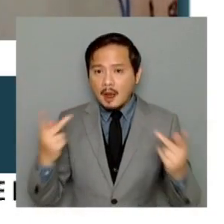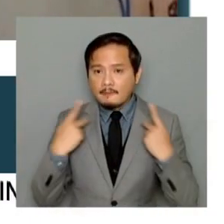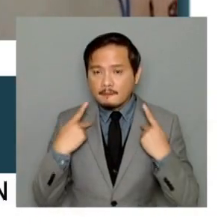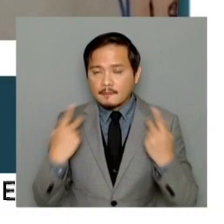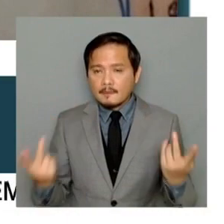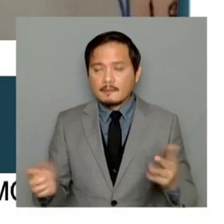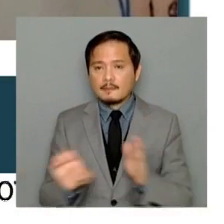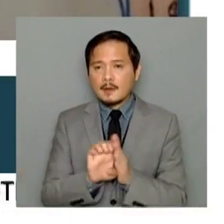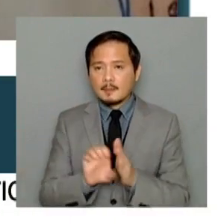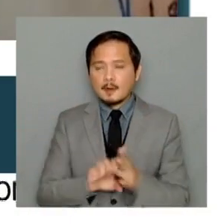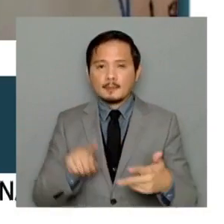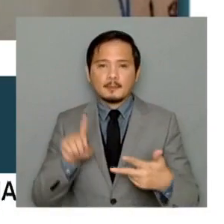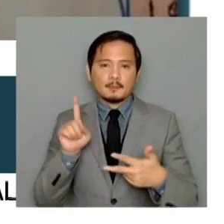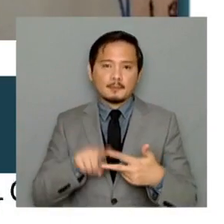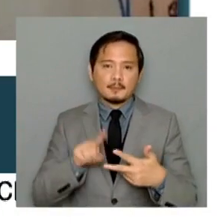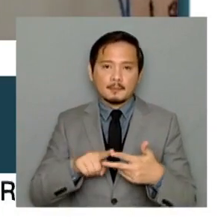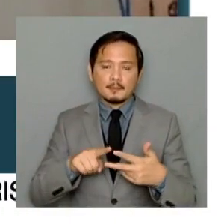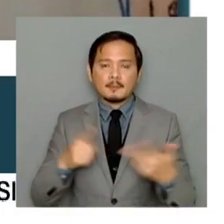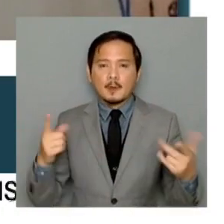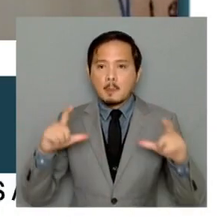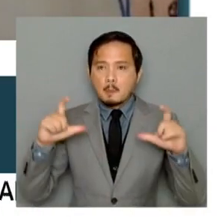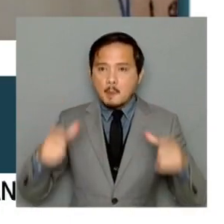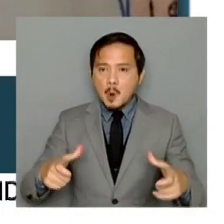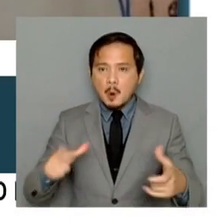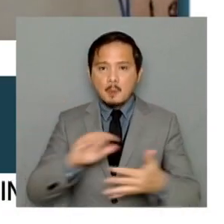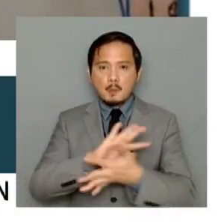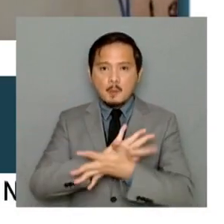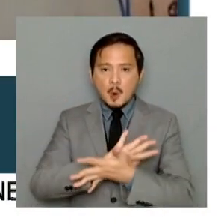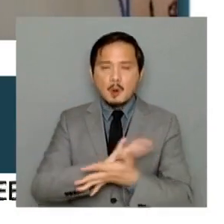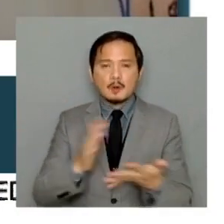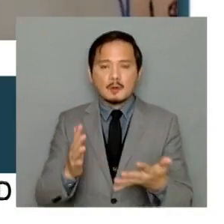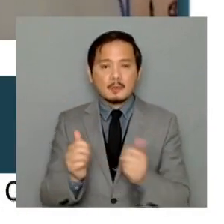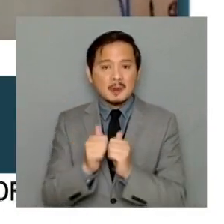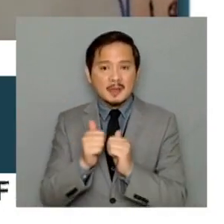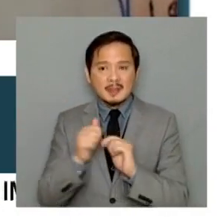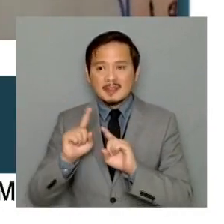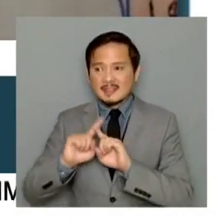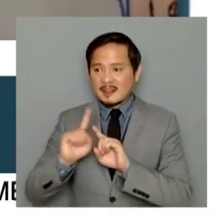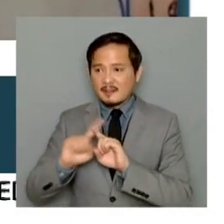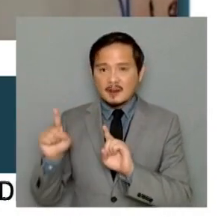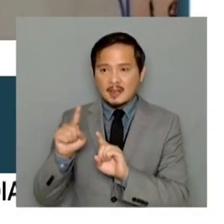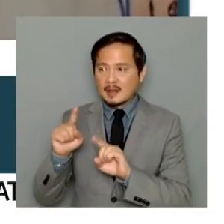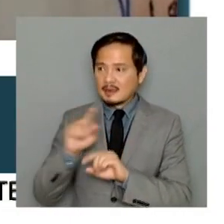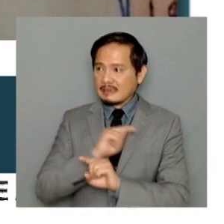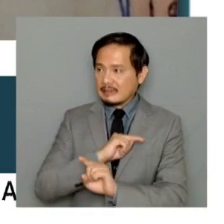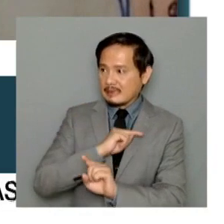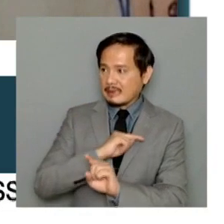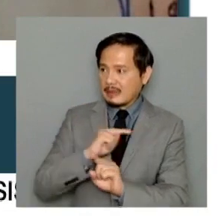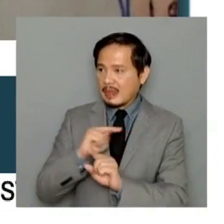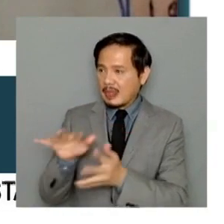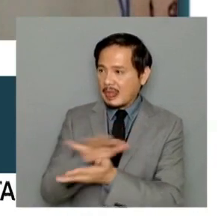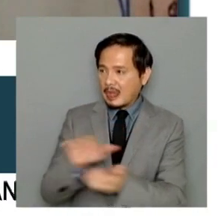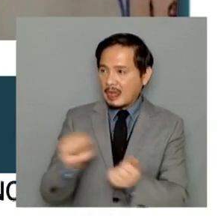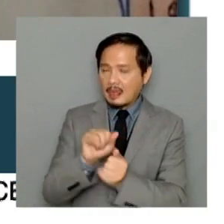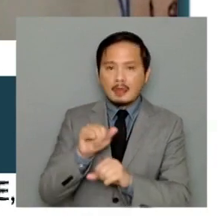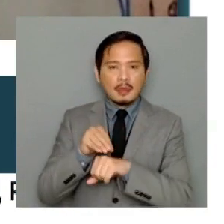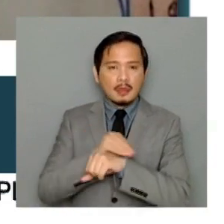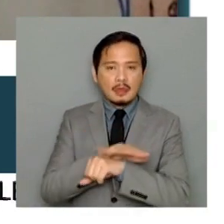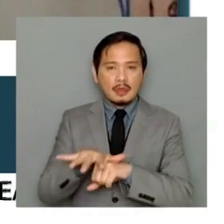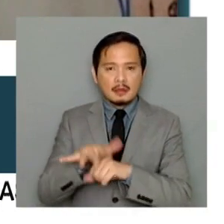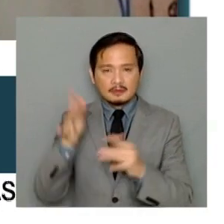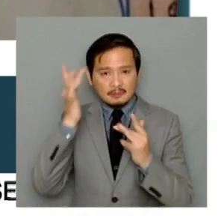with the pandemic that we know is zoonotic in nature, which means it comes from the disruption of nature as well, We know that we are